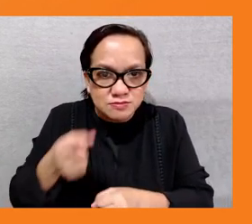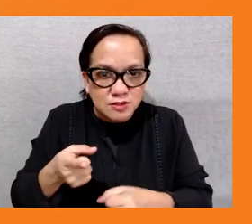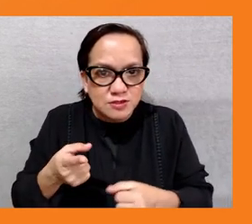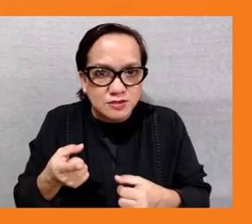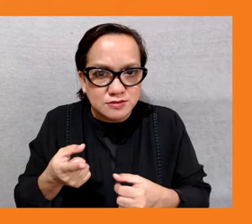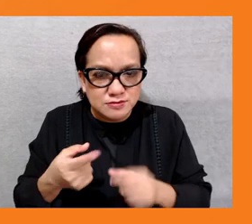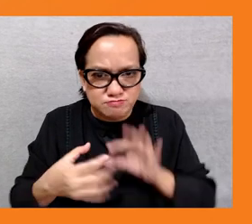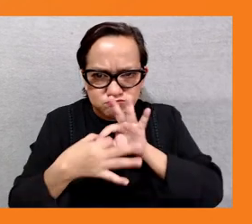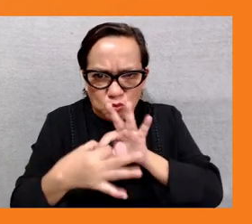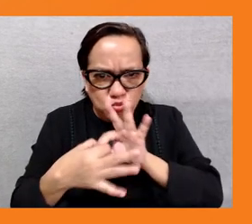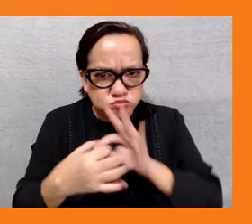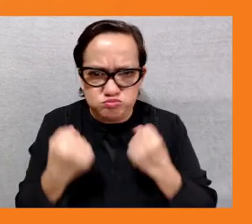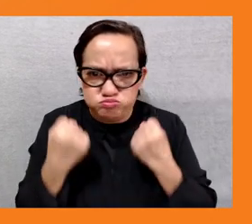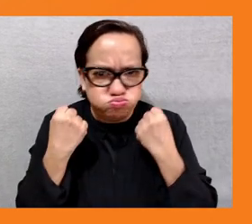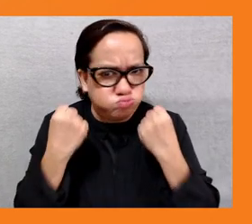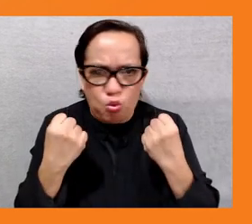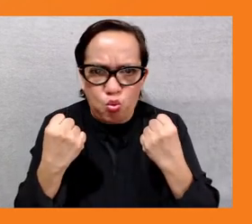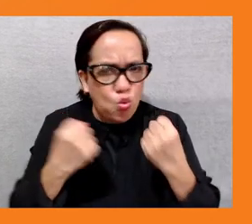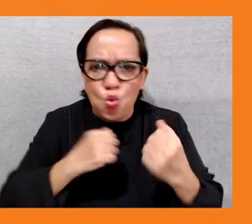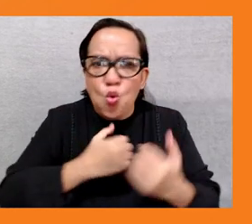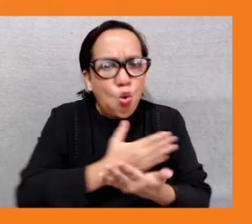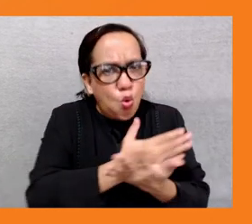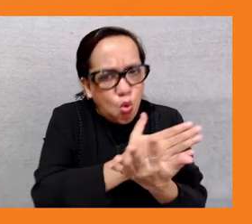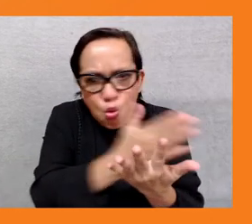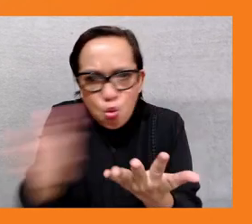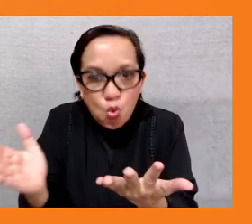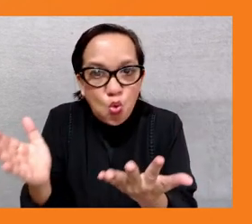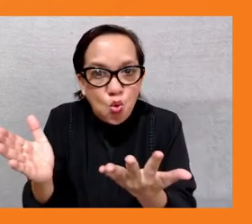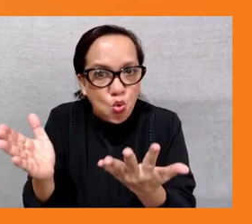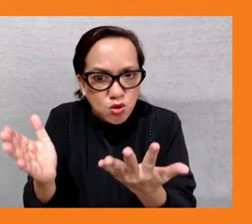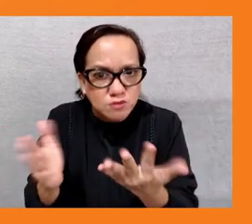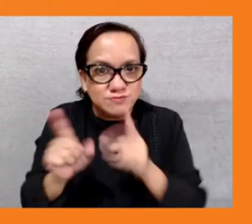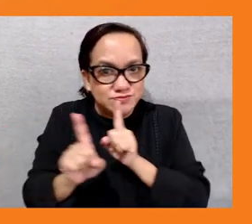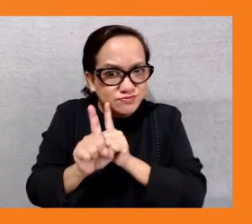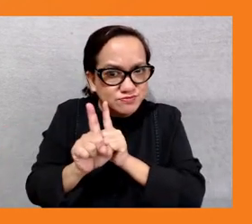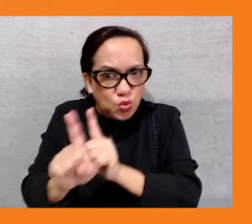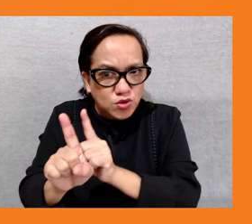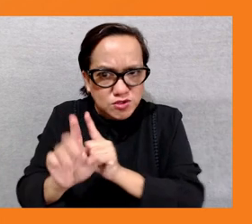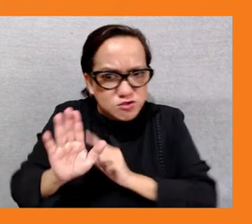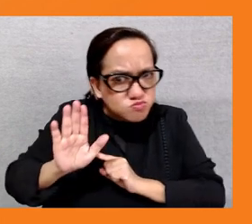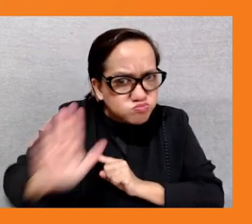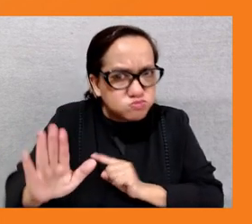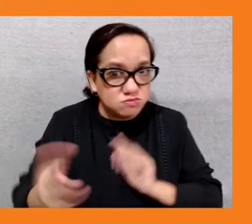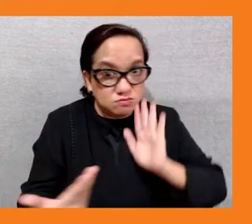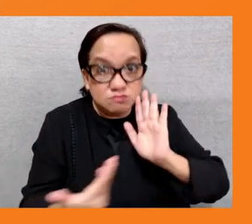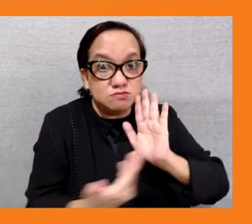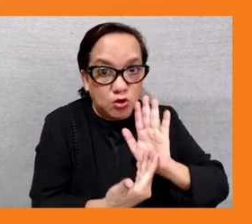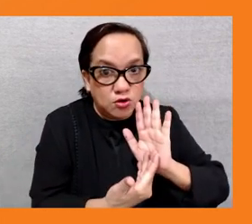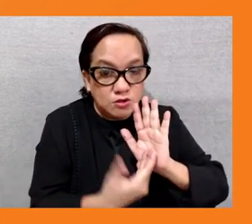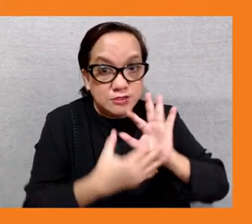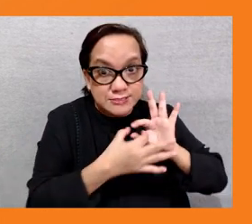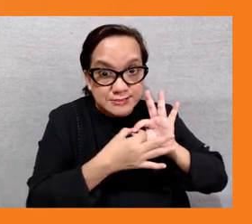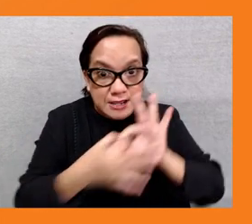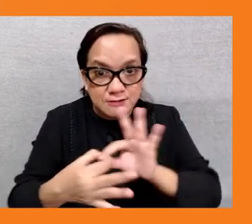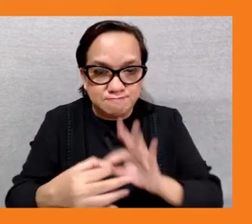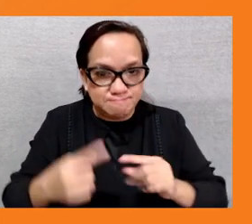data-driven decision making so understanding potential impacts and doing enough upfront